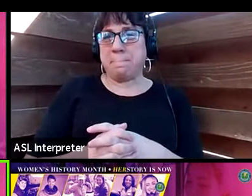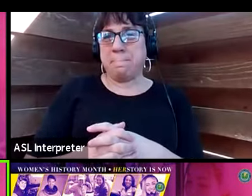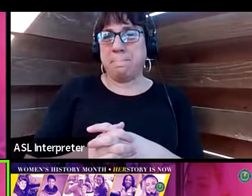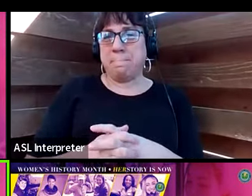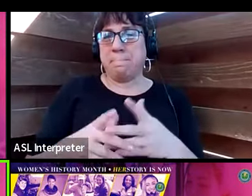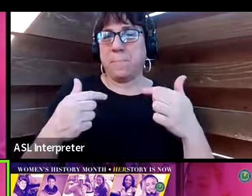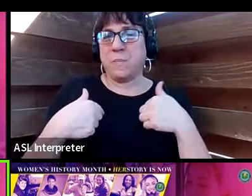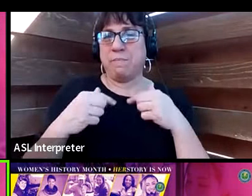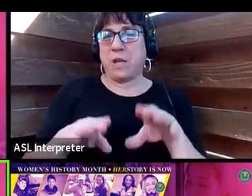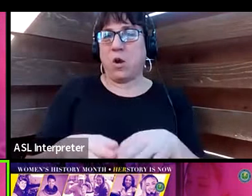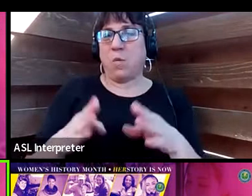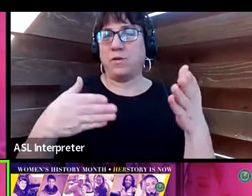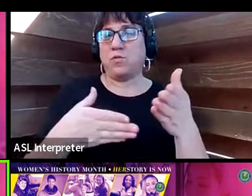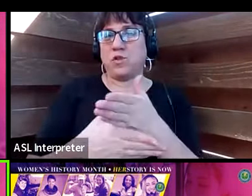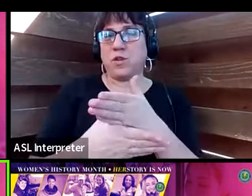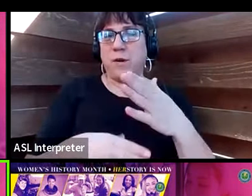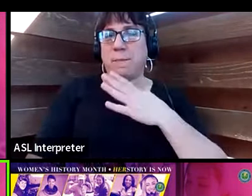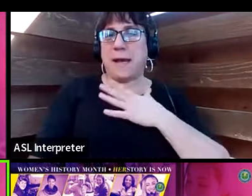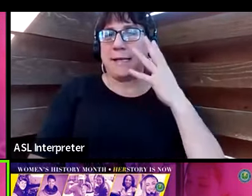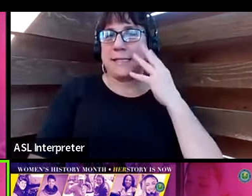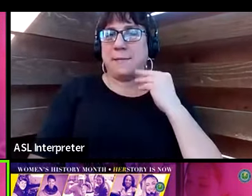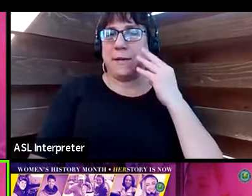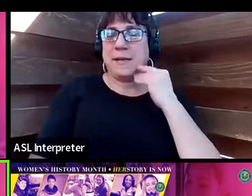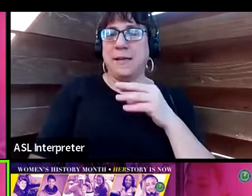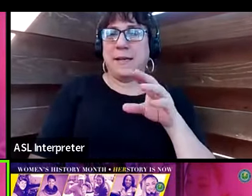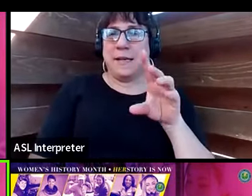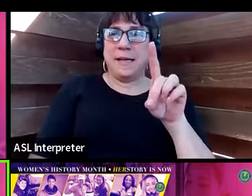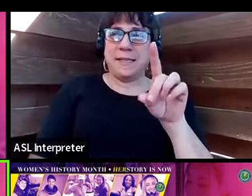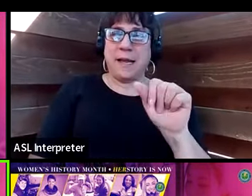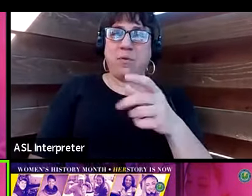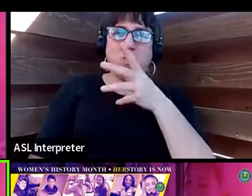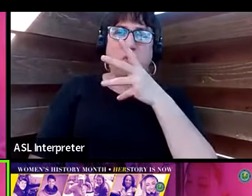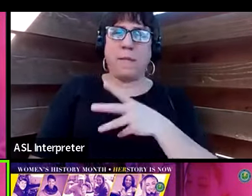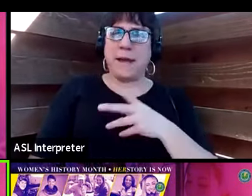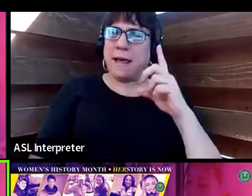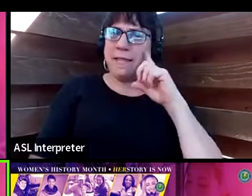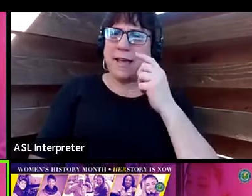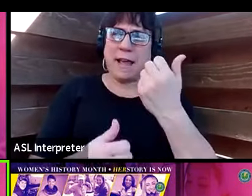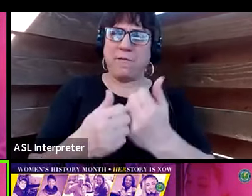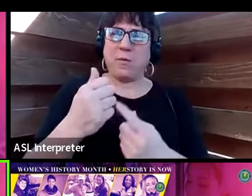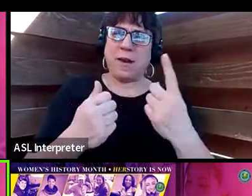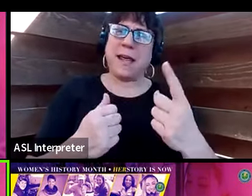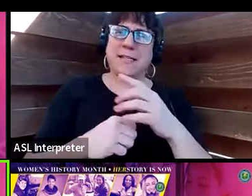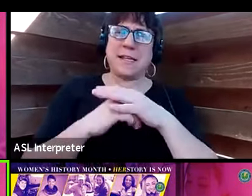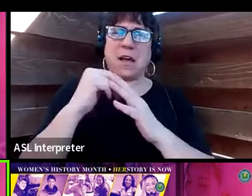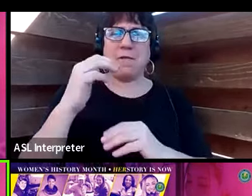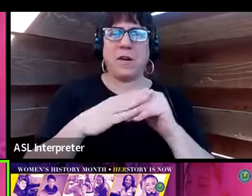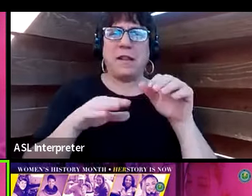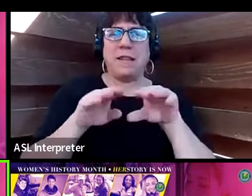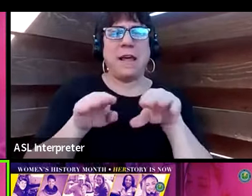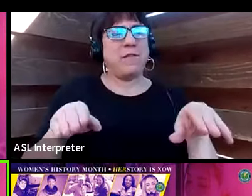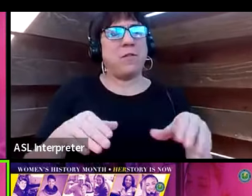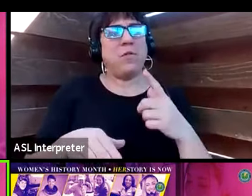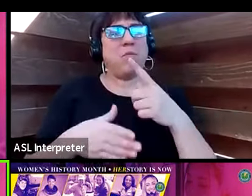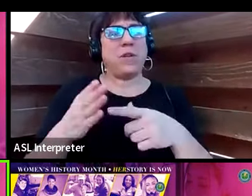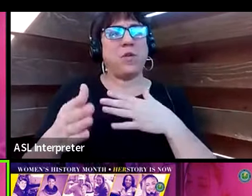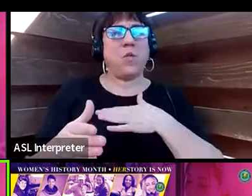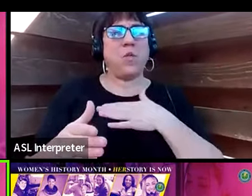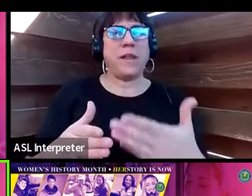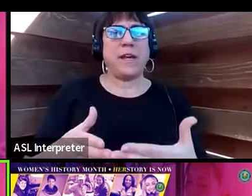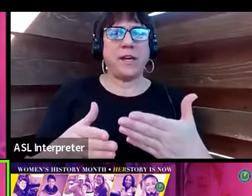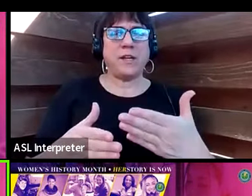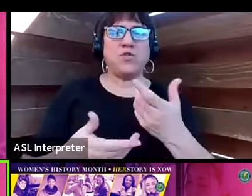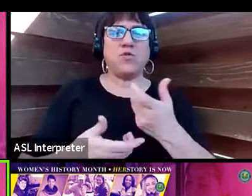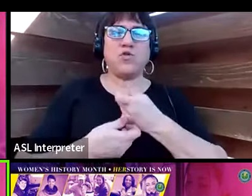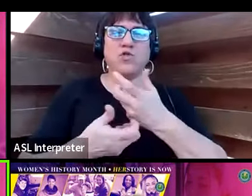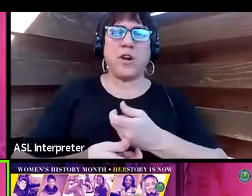been open to sharing my experience as a disabled woman. I think everyone has their own comfort level around what they're willing to share about their